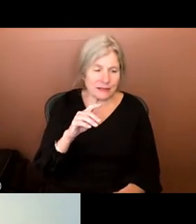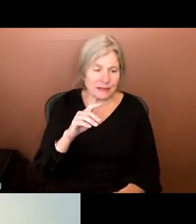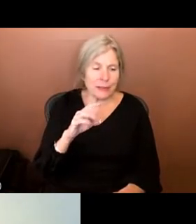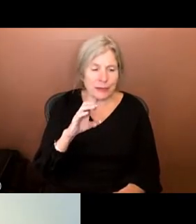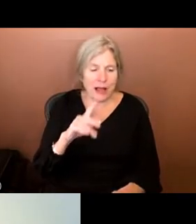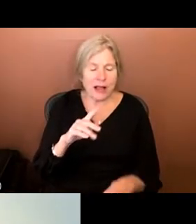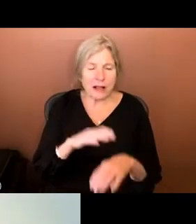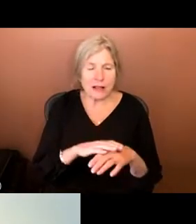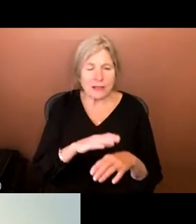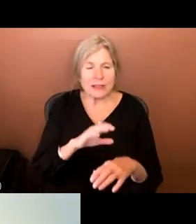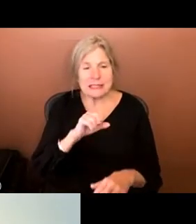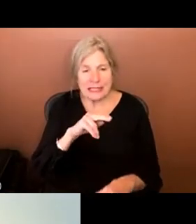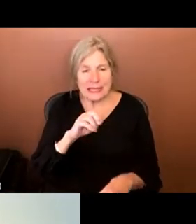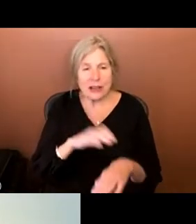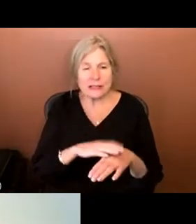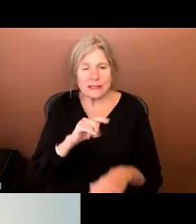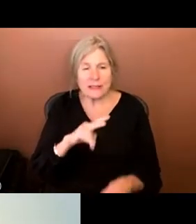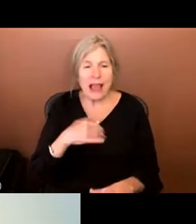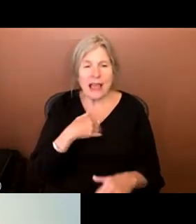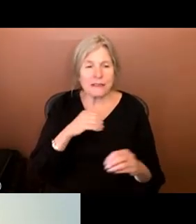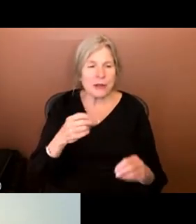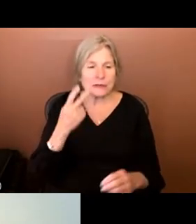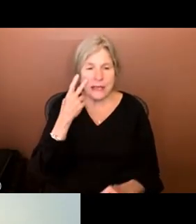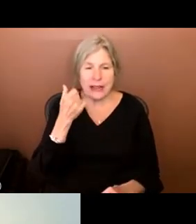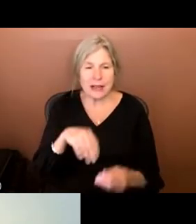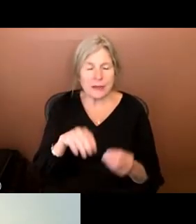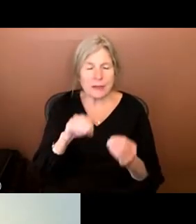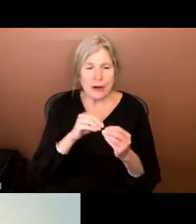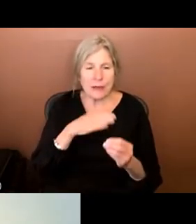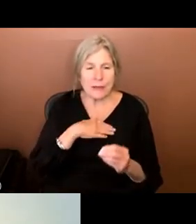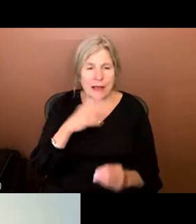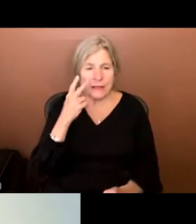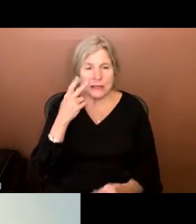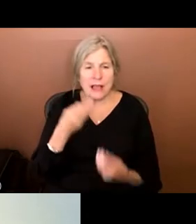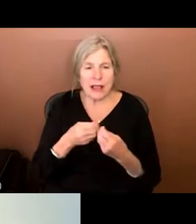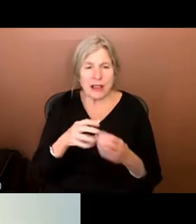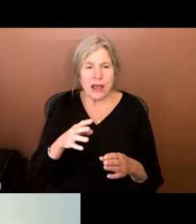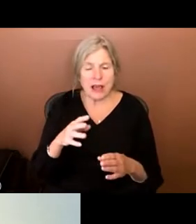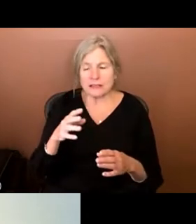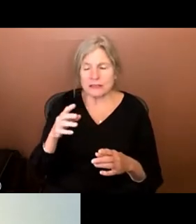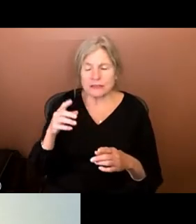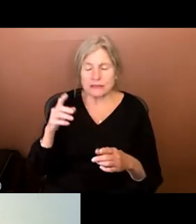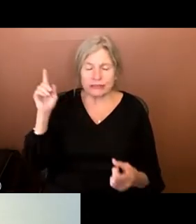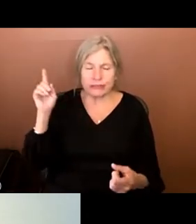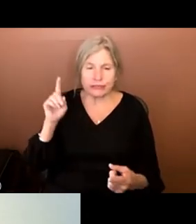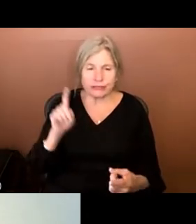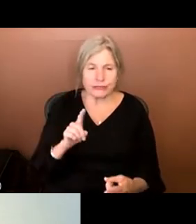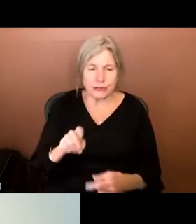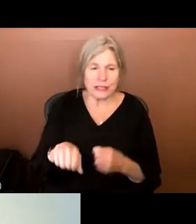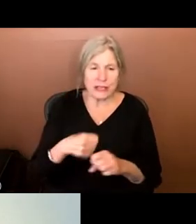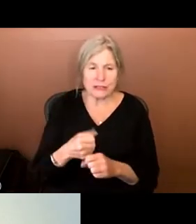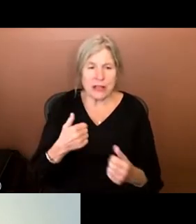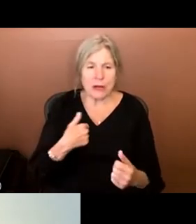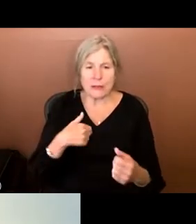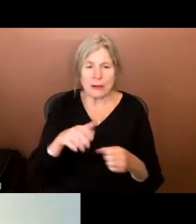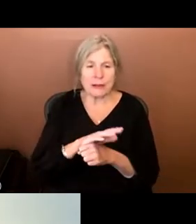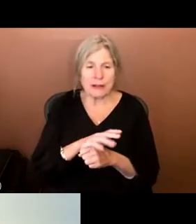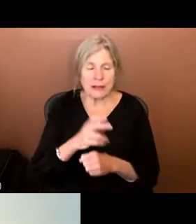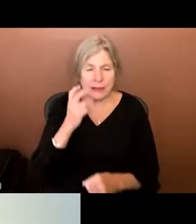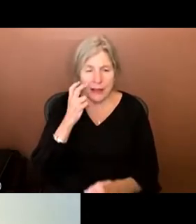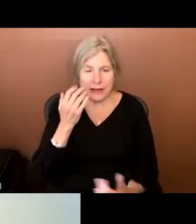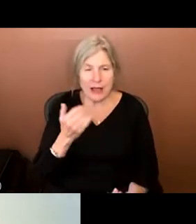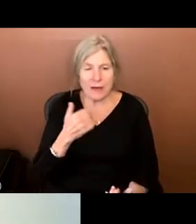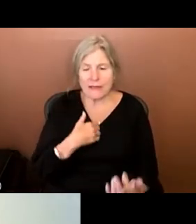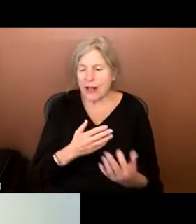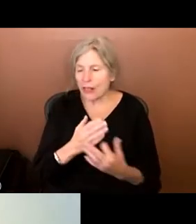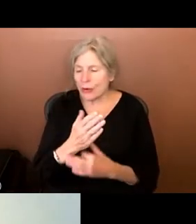visual medium. And I have no sight anymore. My vision I lost over a number of years. And I'm totally blind now. I've gone